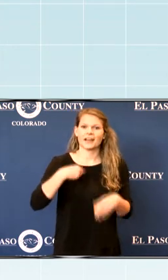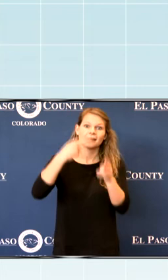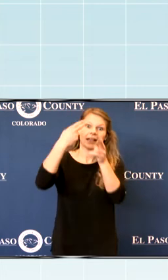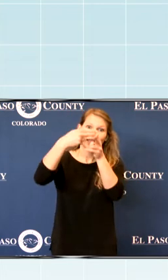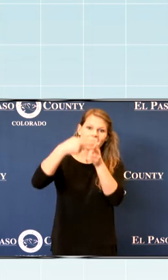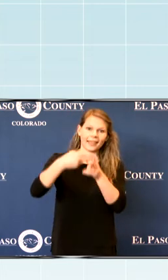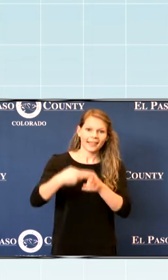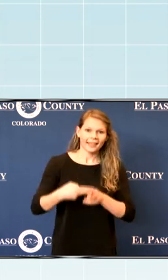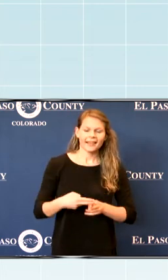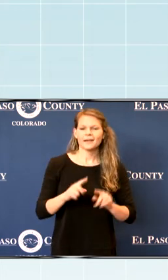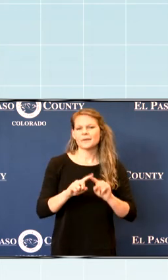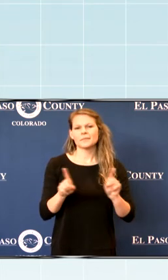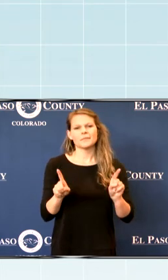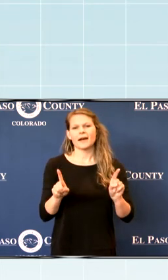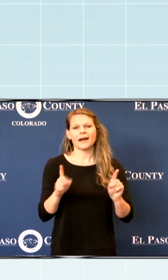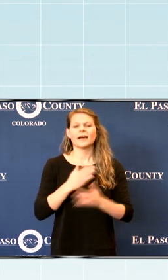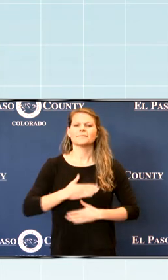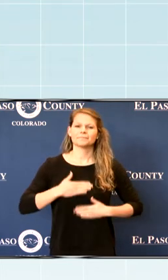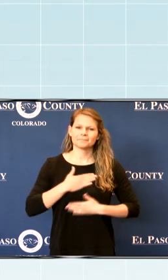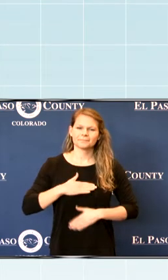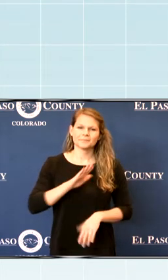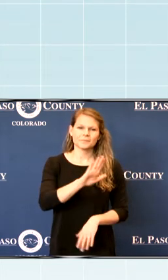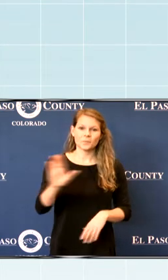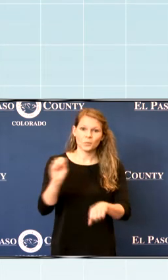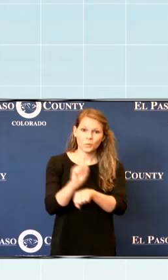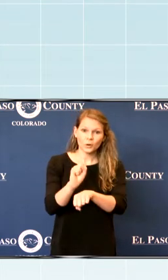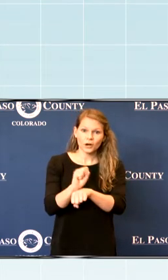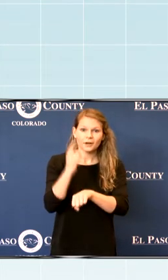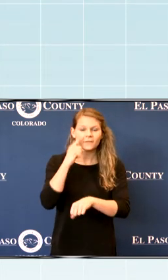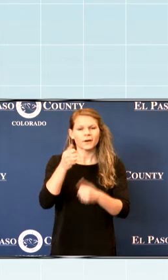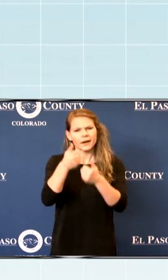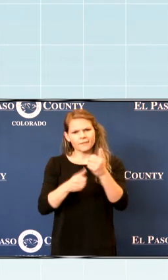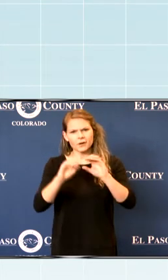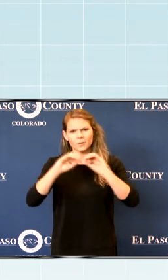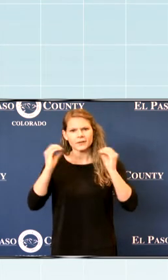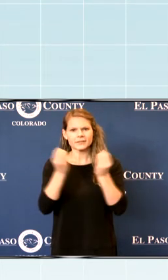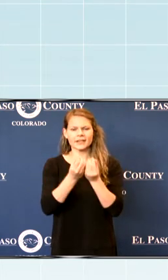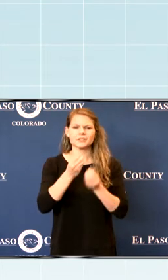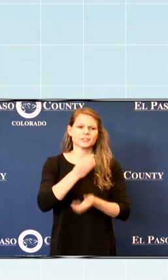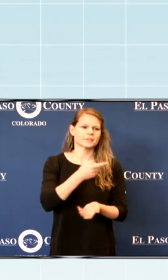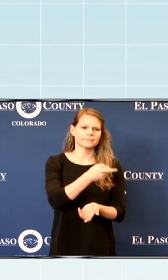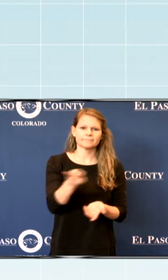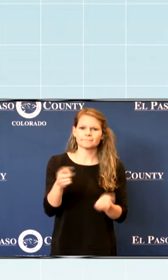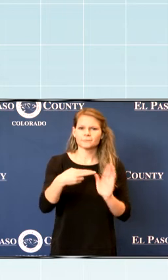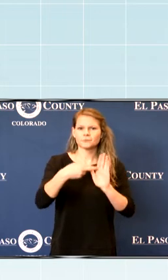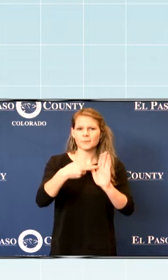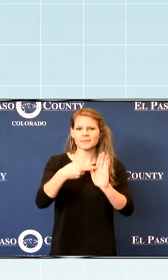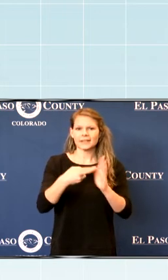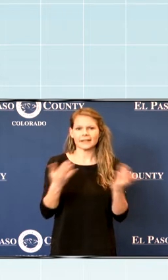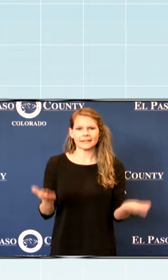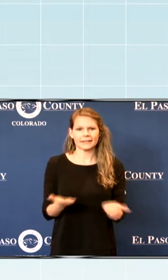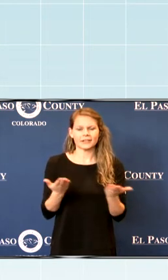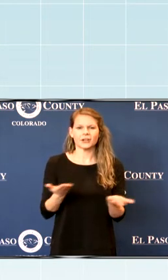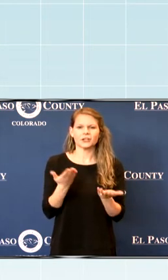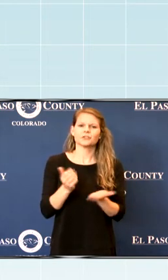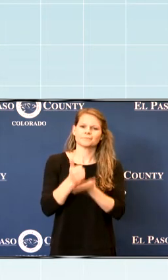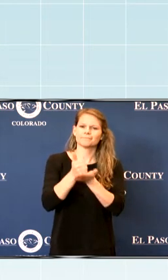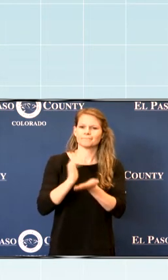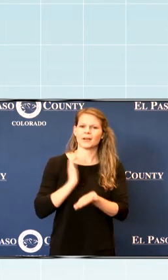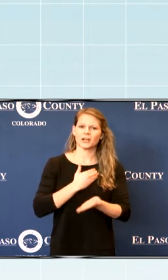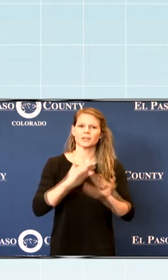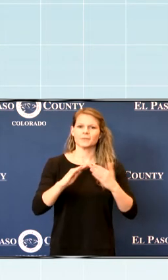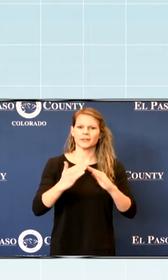all, but we appreciate the work that every organization represented here today does for our community.